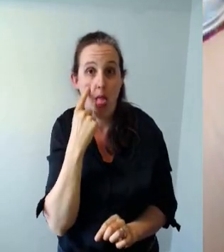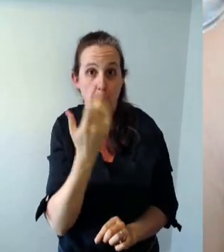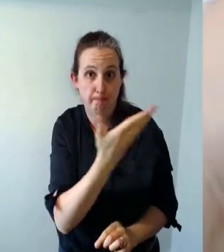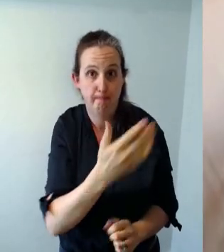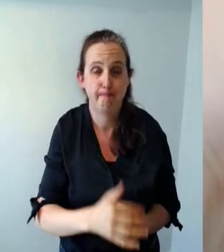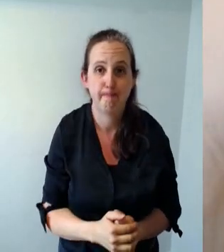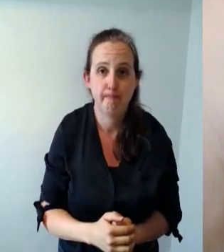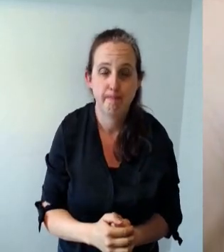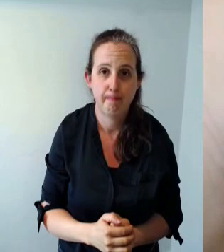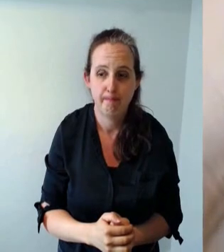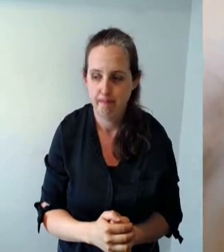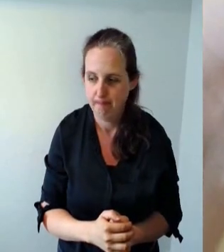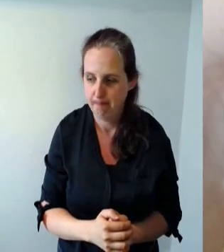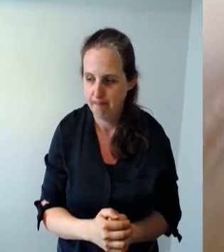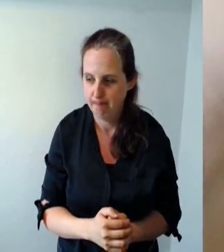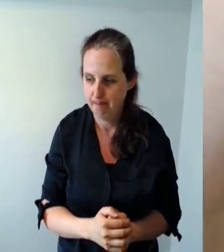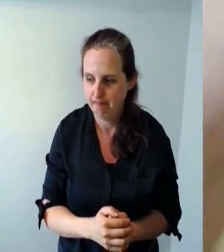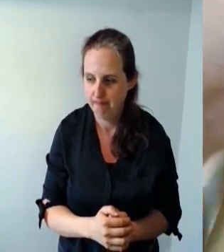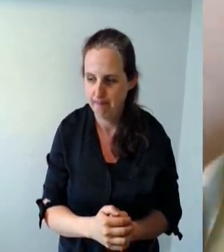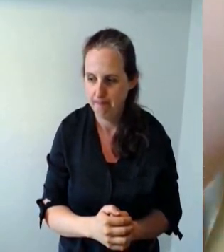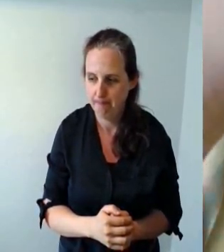double back on it